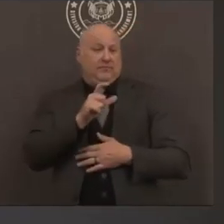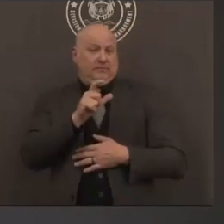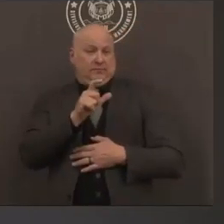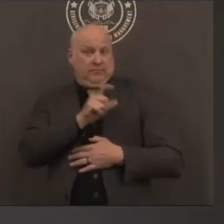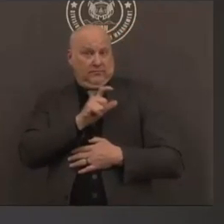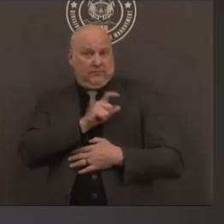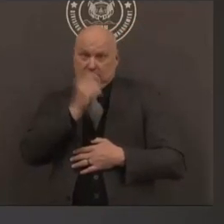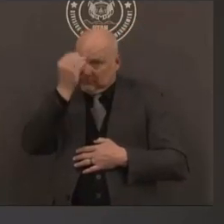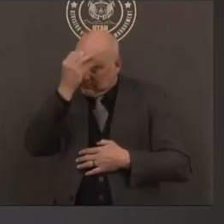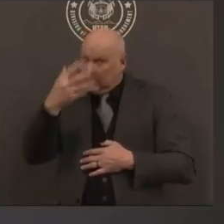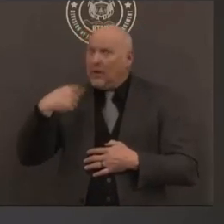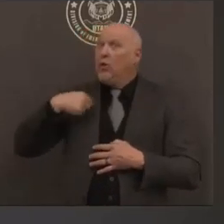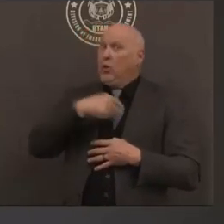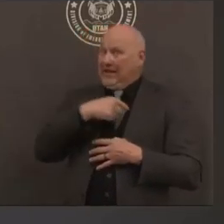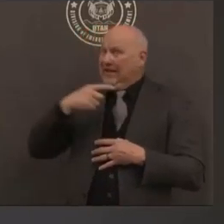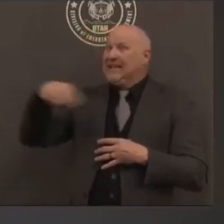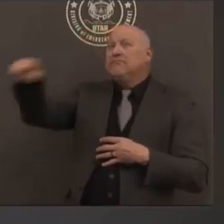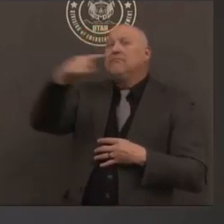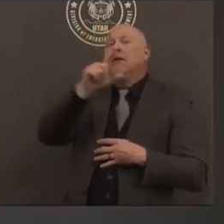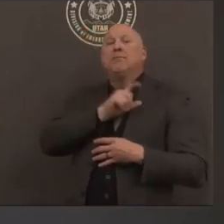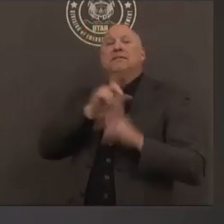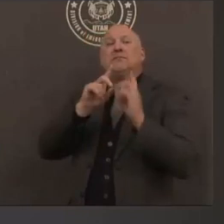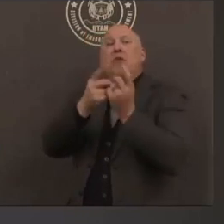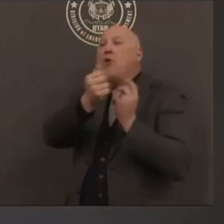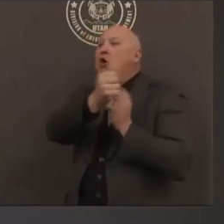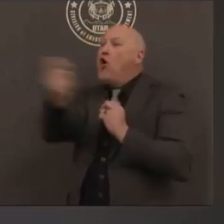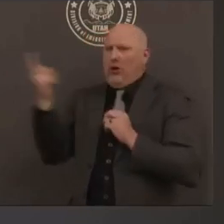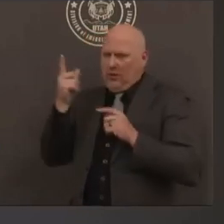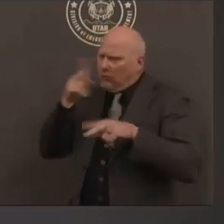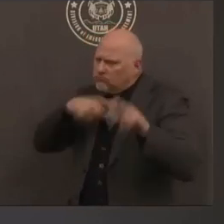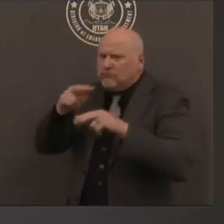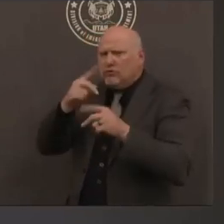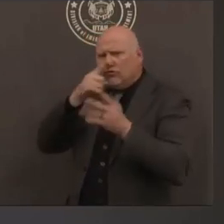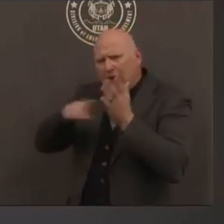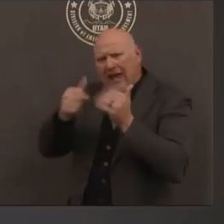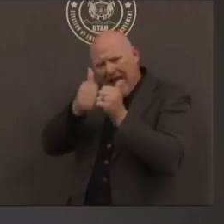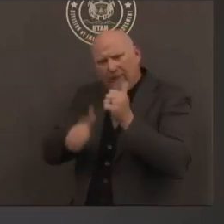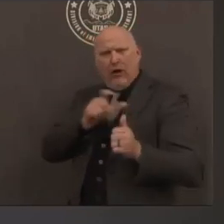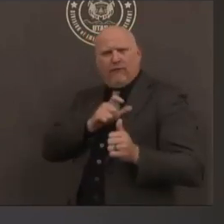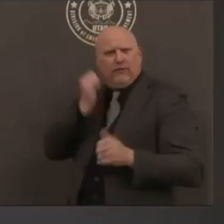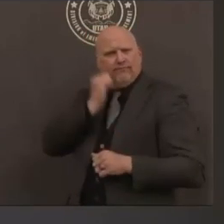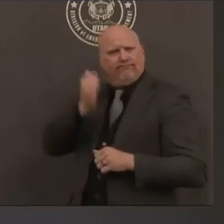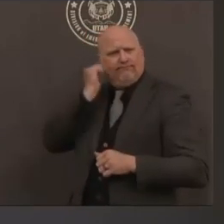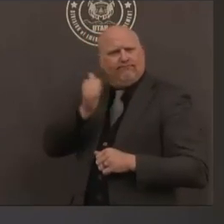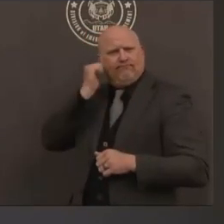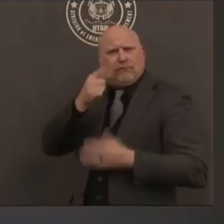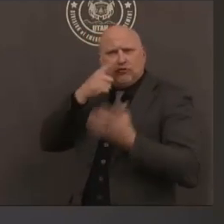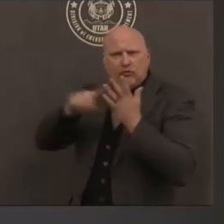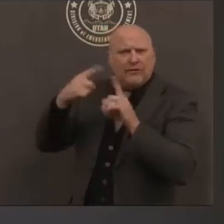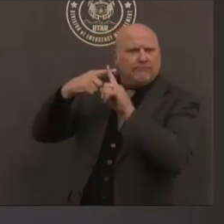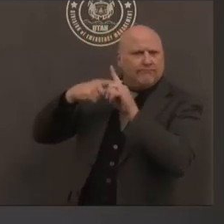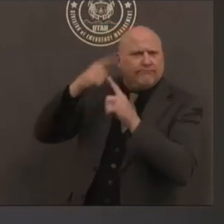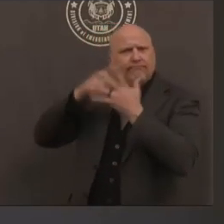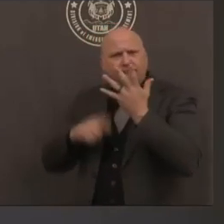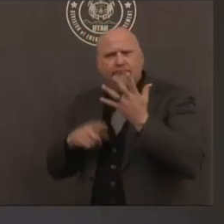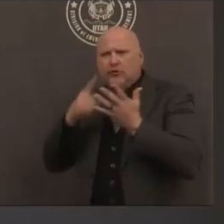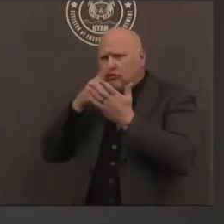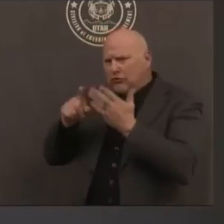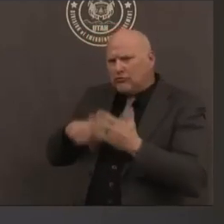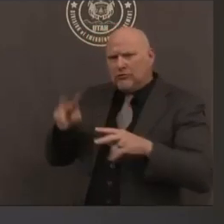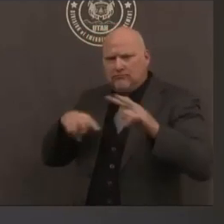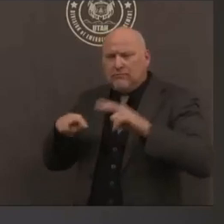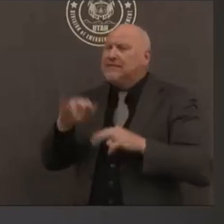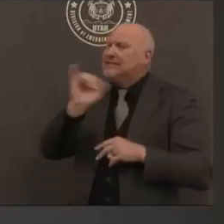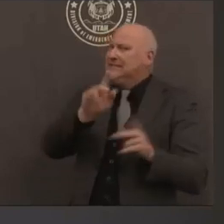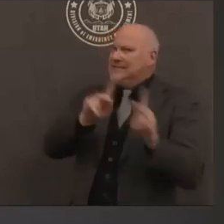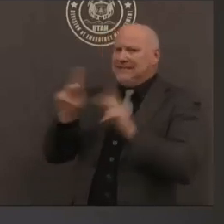with regards to critical infrastructure workers you know specifically healthcare workers and potentially first responders but we deal with those on a